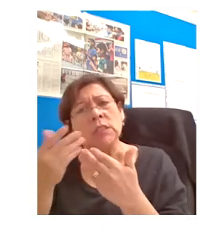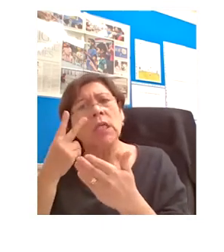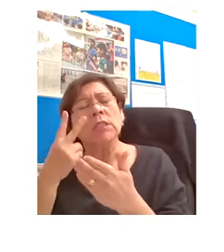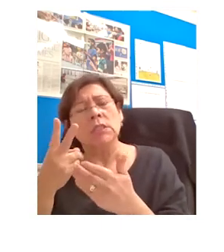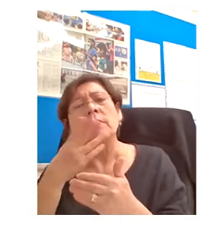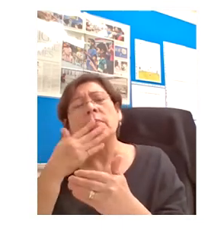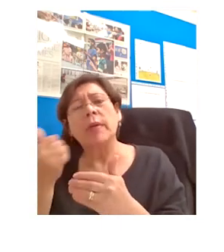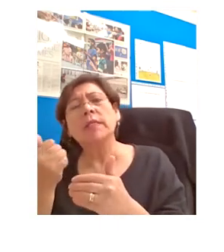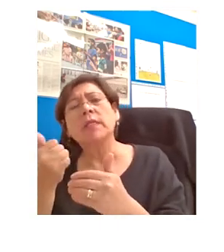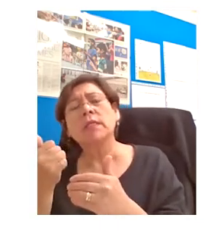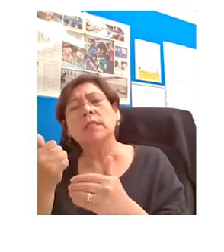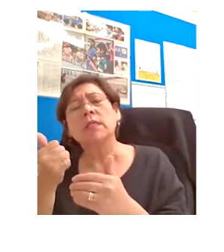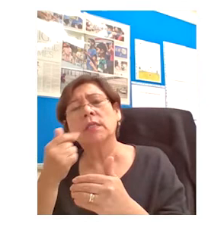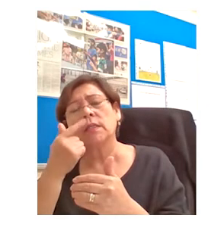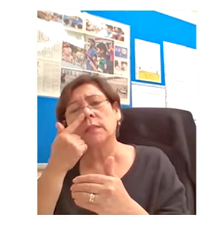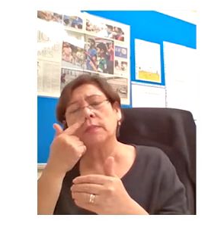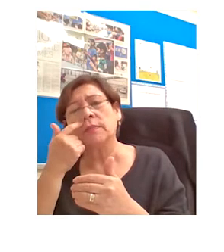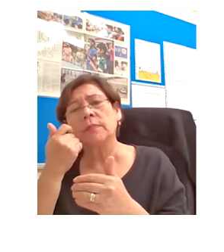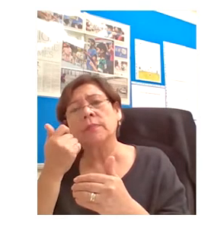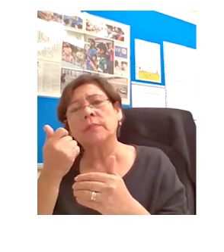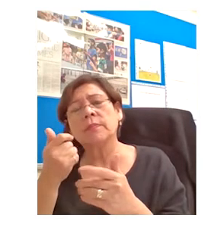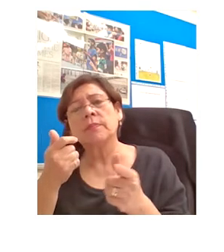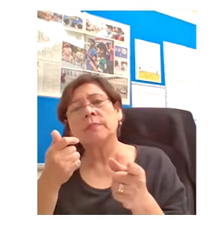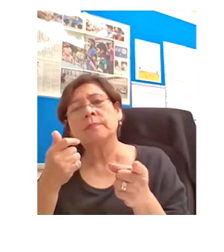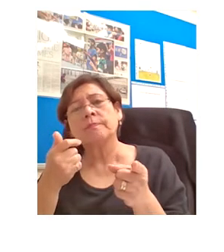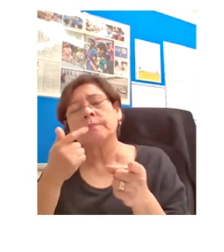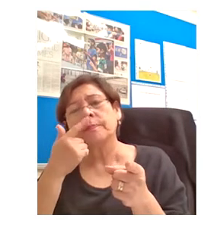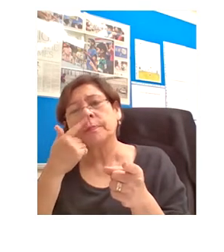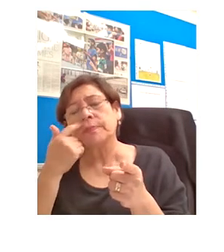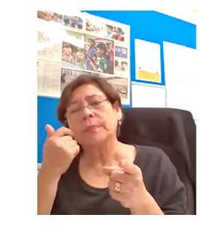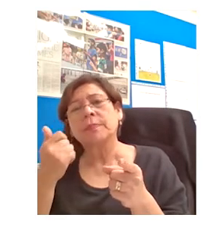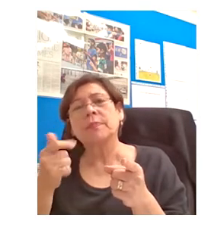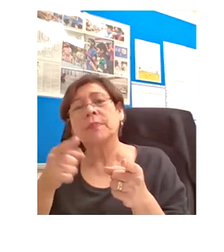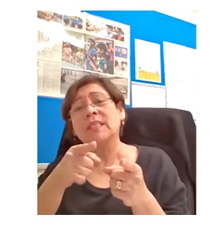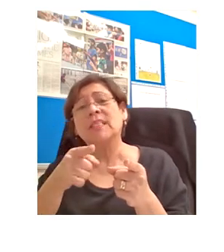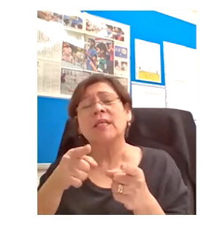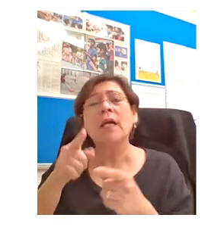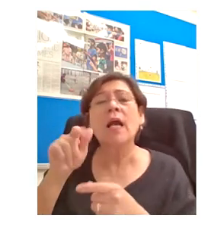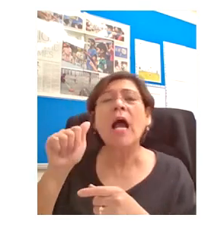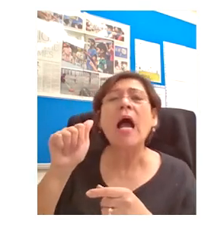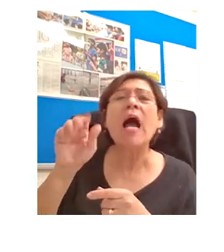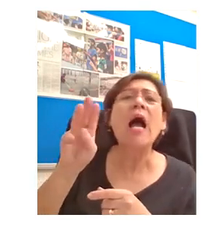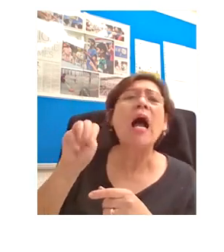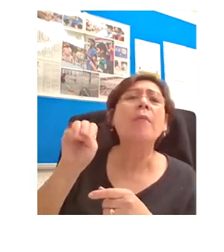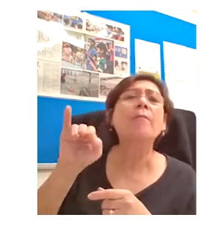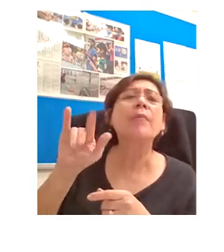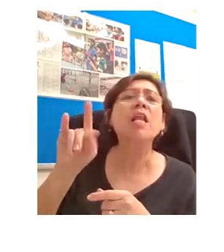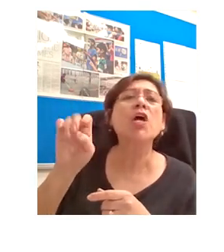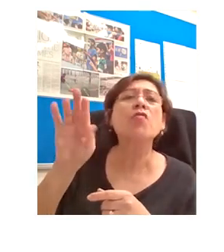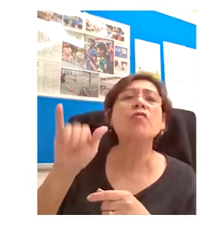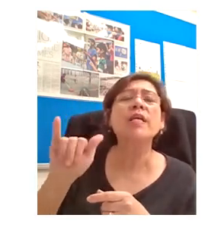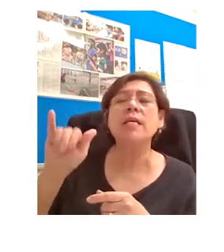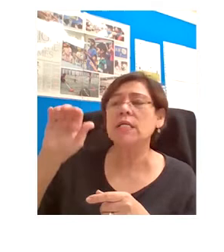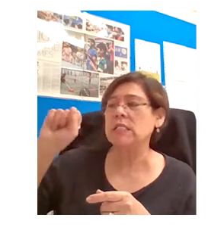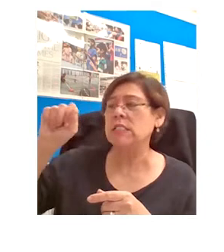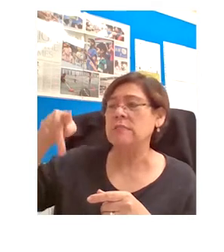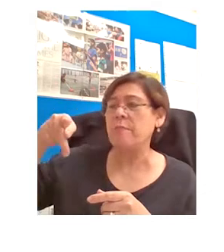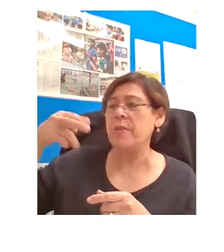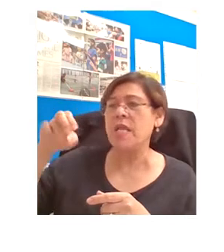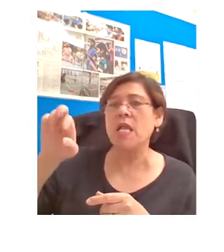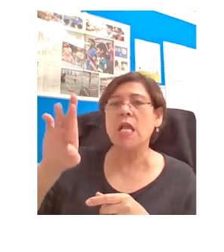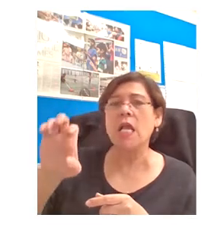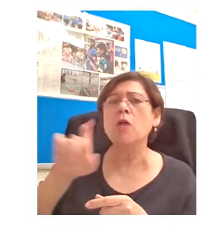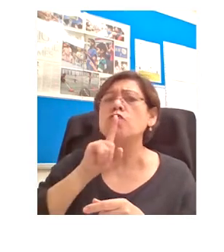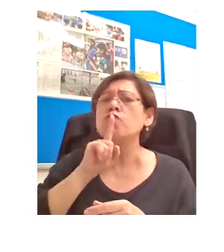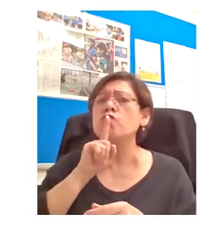multimedia packages of learning materials. This is an armillary sphere. An armillary sphere is an absolutely standard instrument